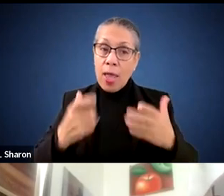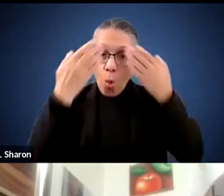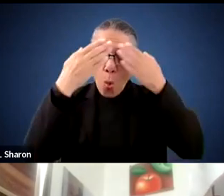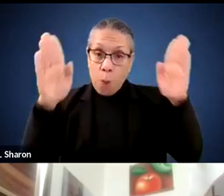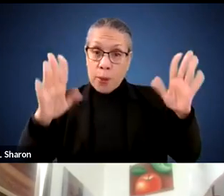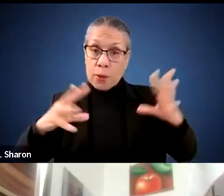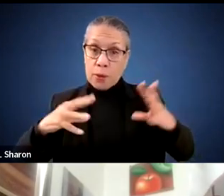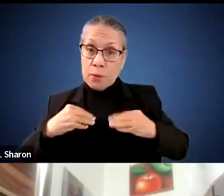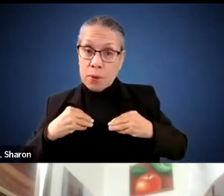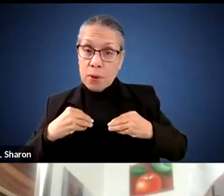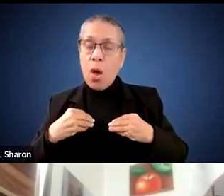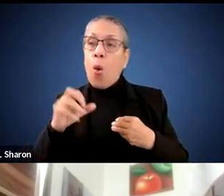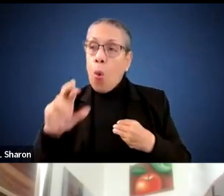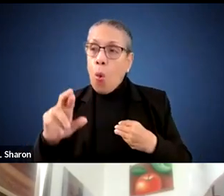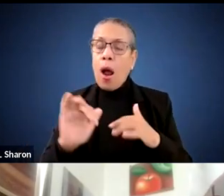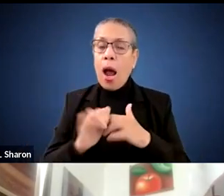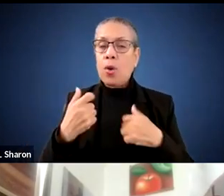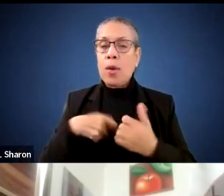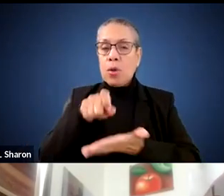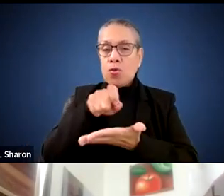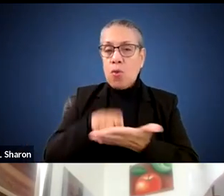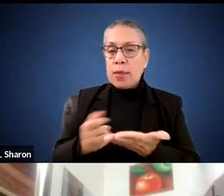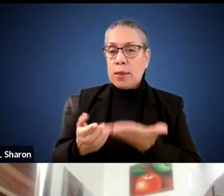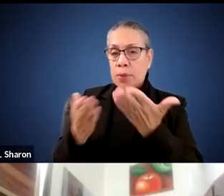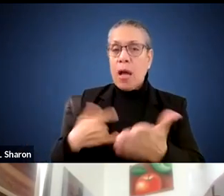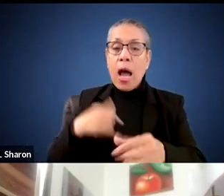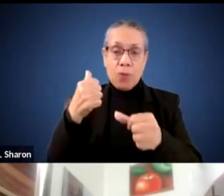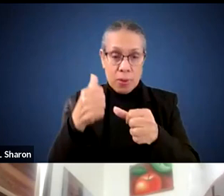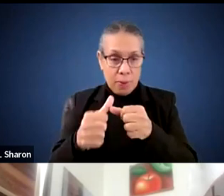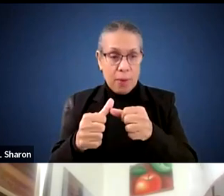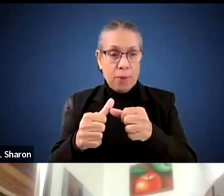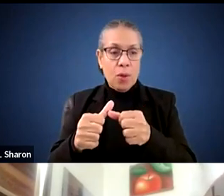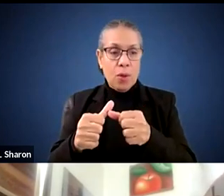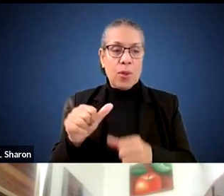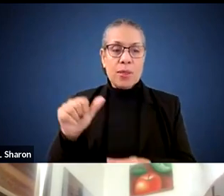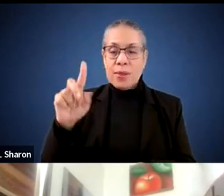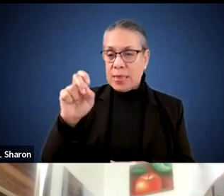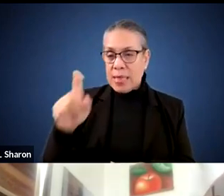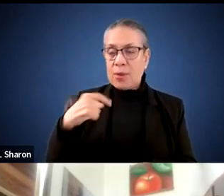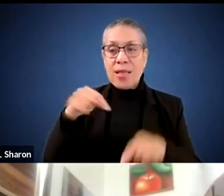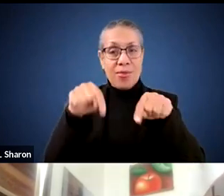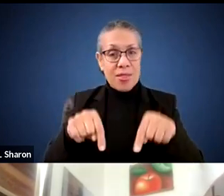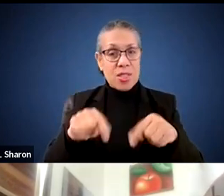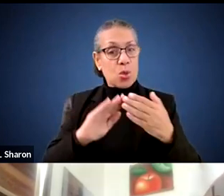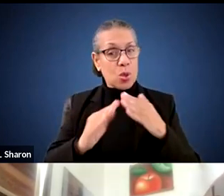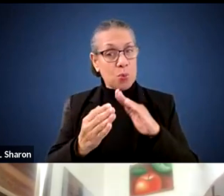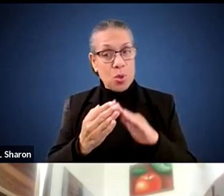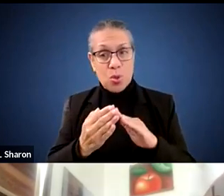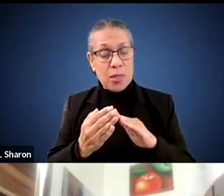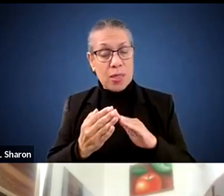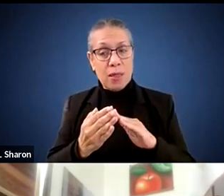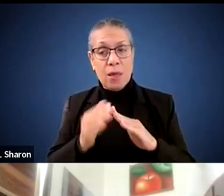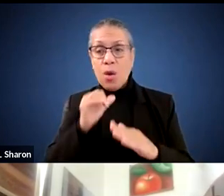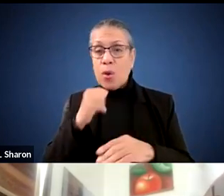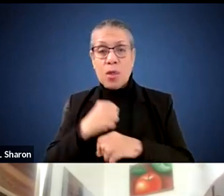position it in the best way forward? I agree with what Ms. Stanislaw said about this as a community that, you know, we have not made